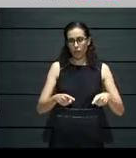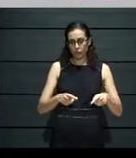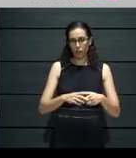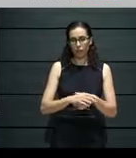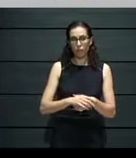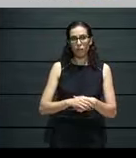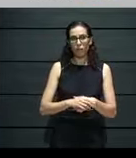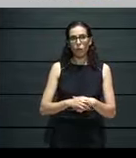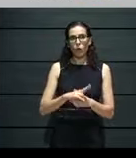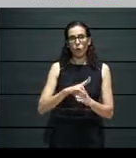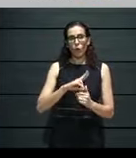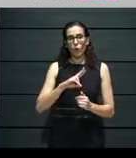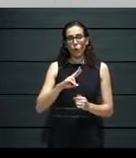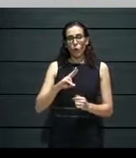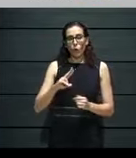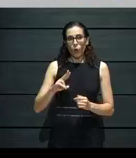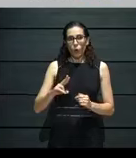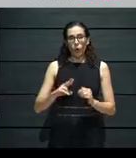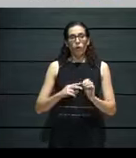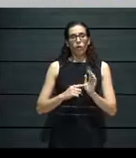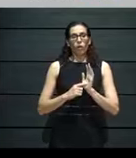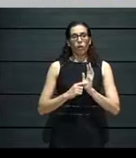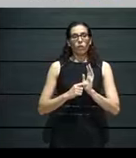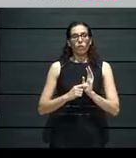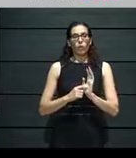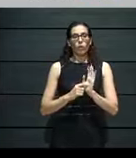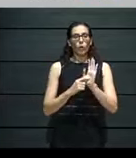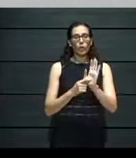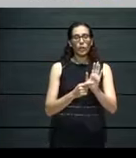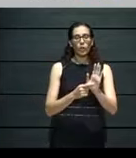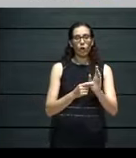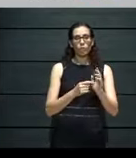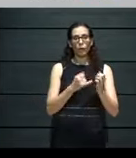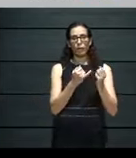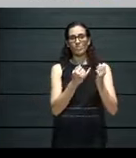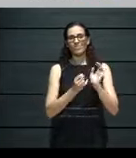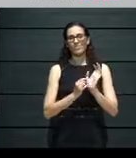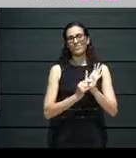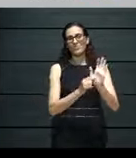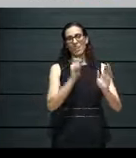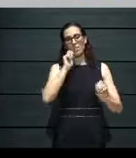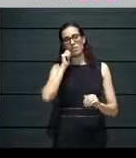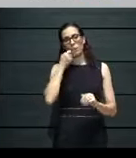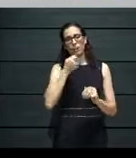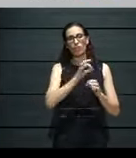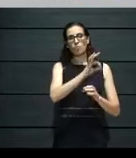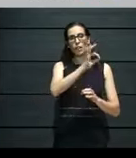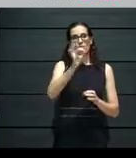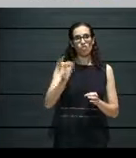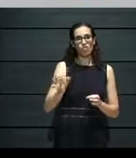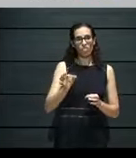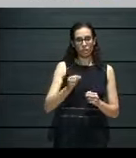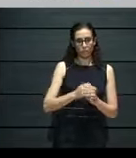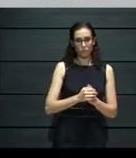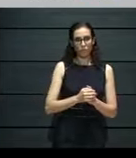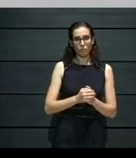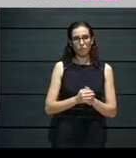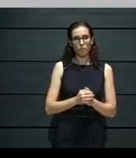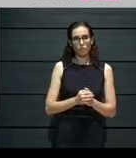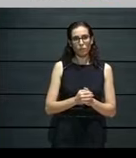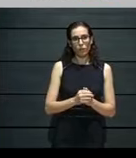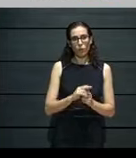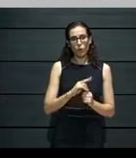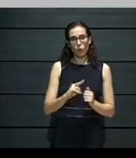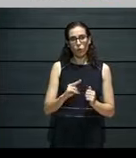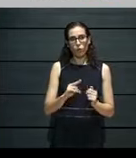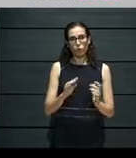giving them the, cool, the cool feel for, um, for most, for, you know, for, and